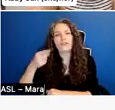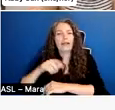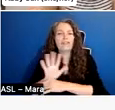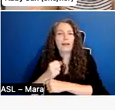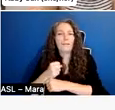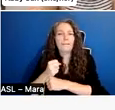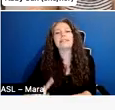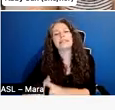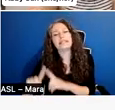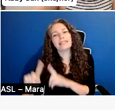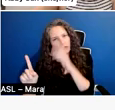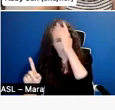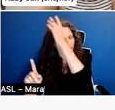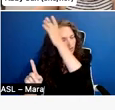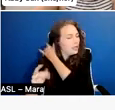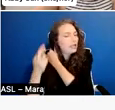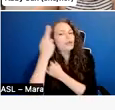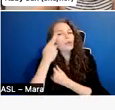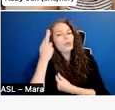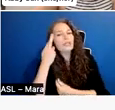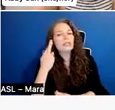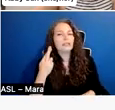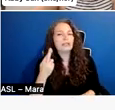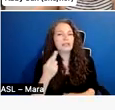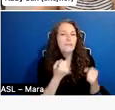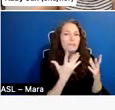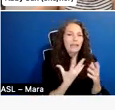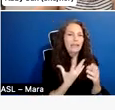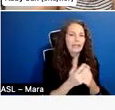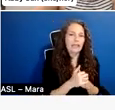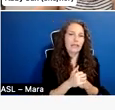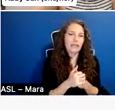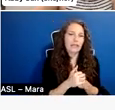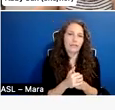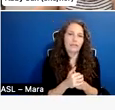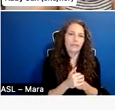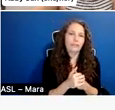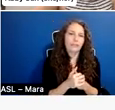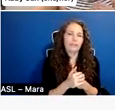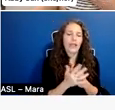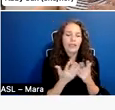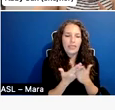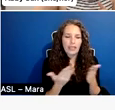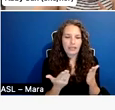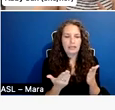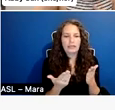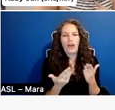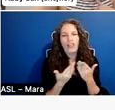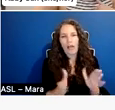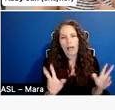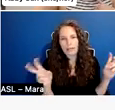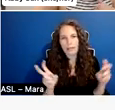and the reasons for that are because of a lot of what you lose in the grant application cycle. They take a long time to put together.